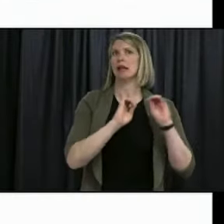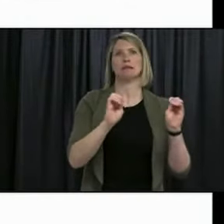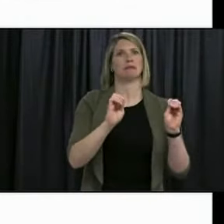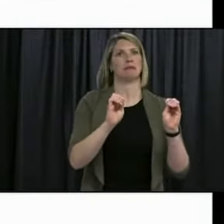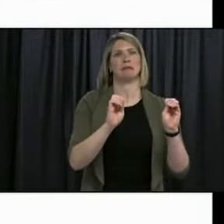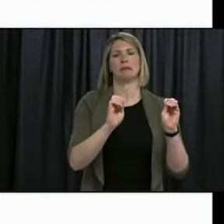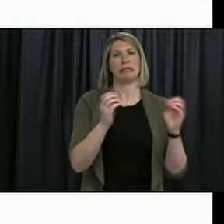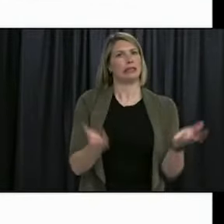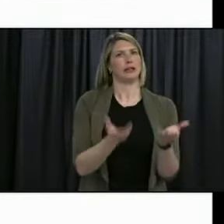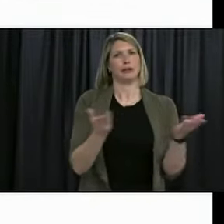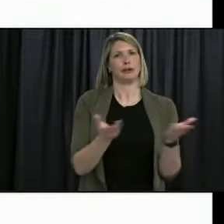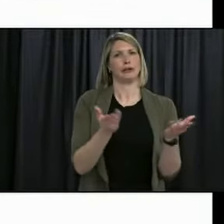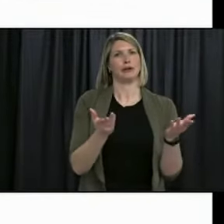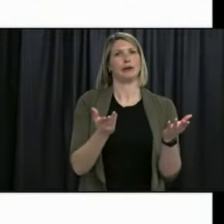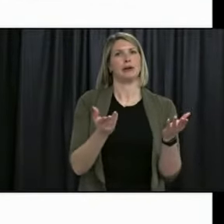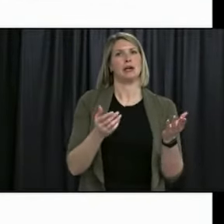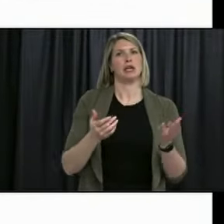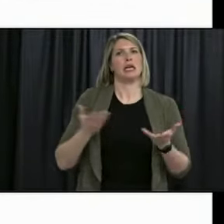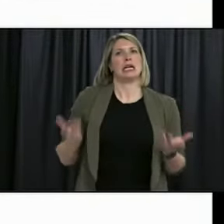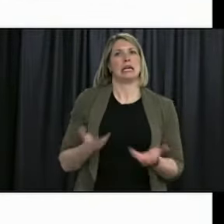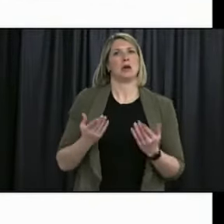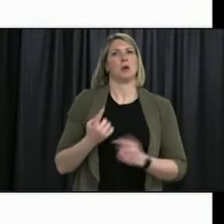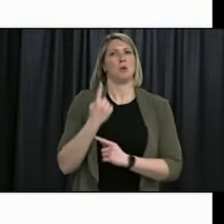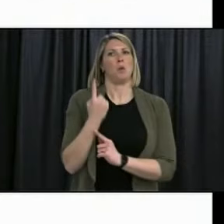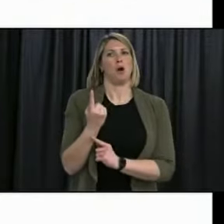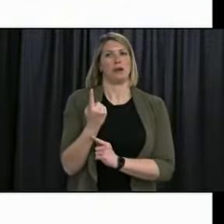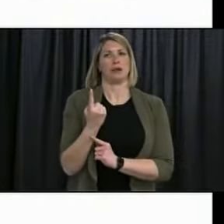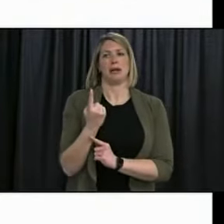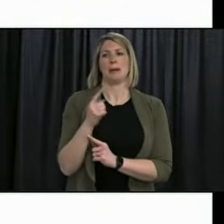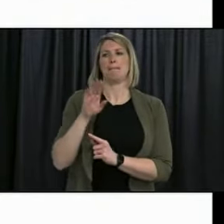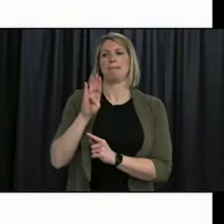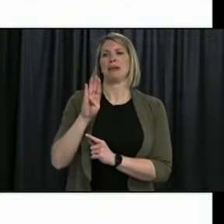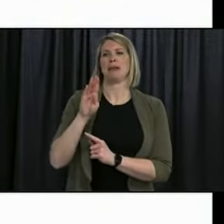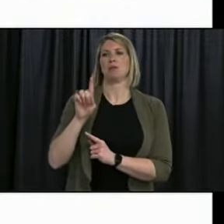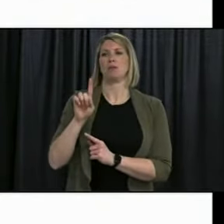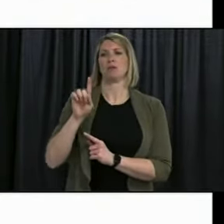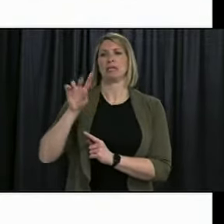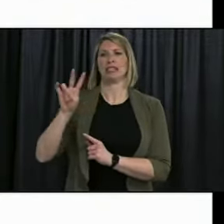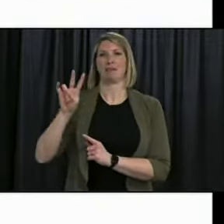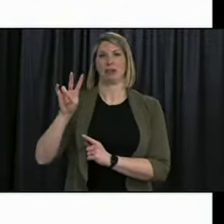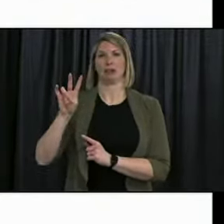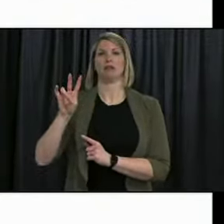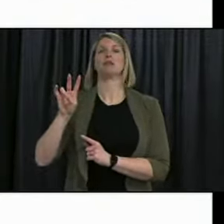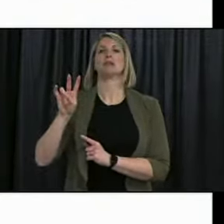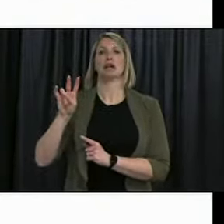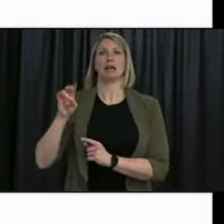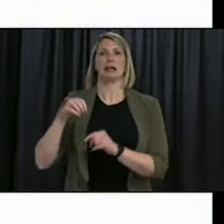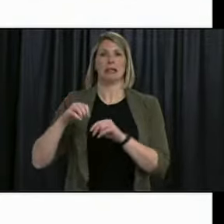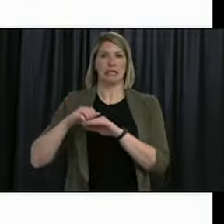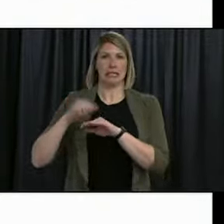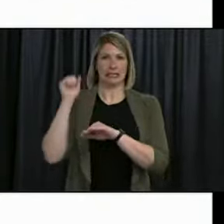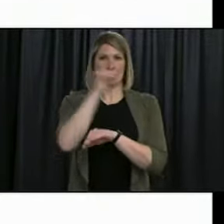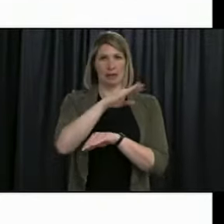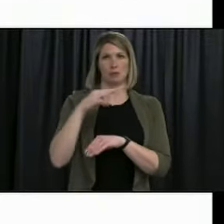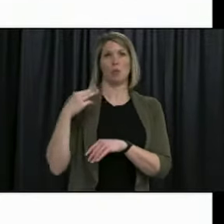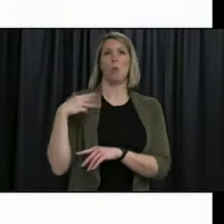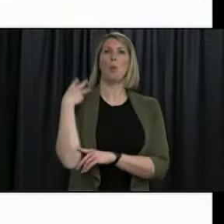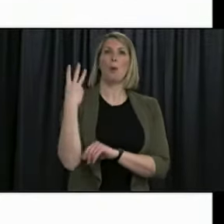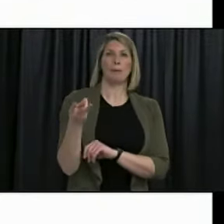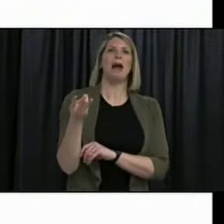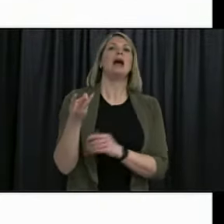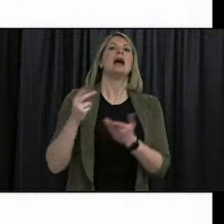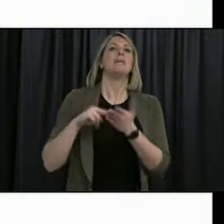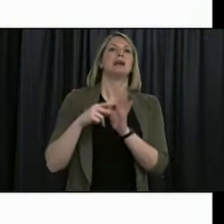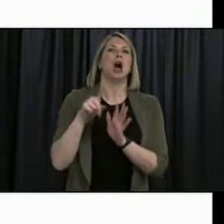due to the B117 variant and we had 178 sequences or cases related to